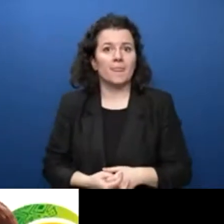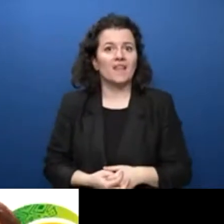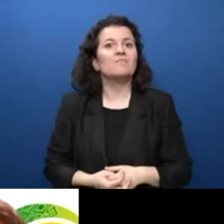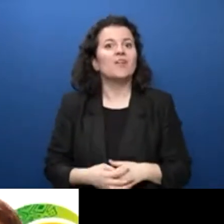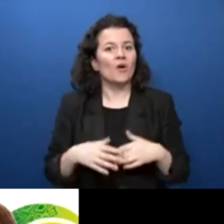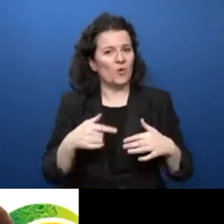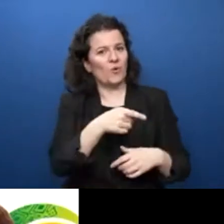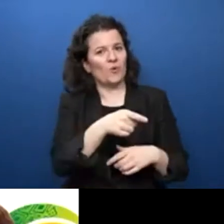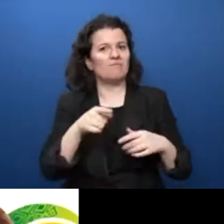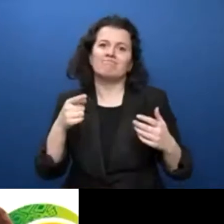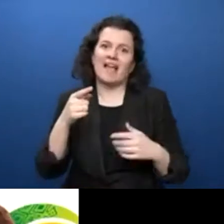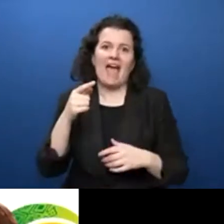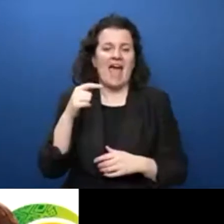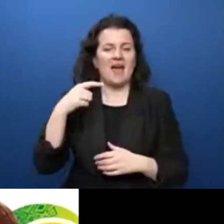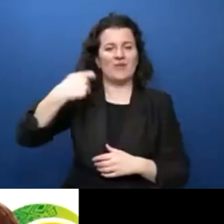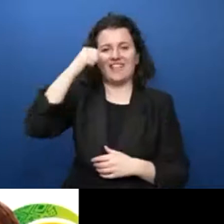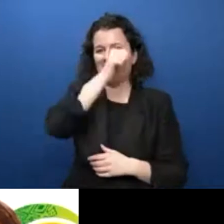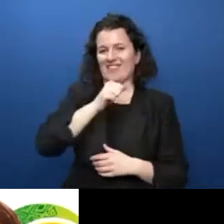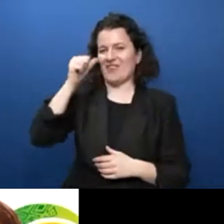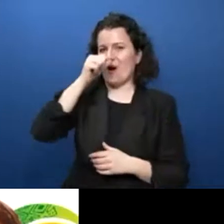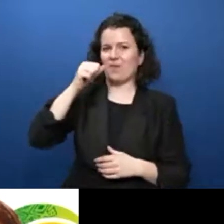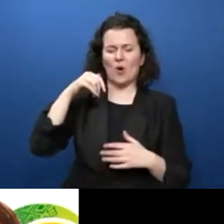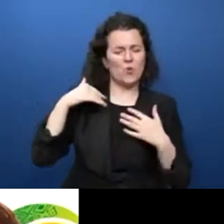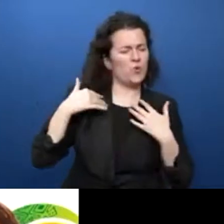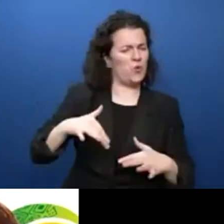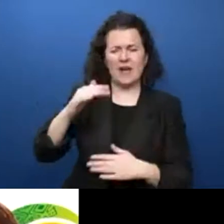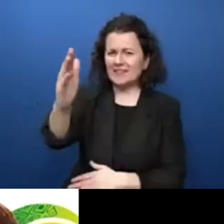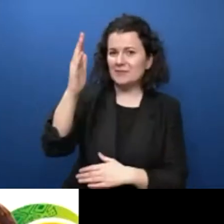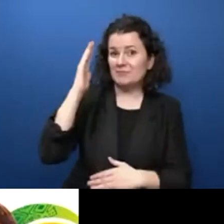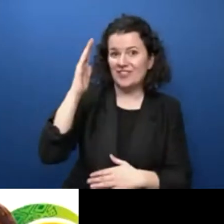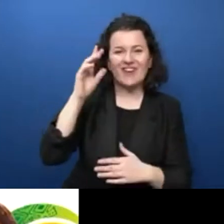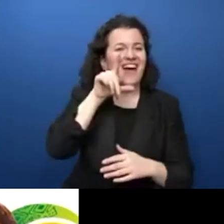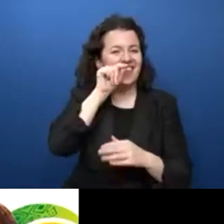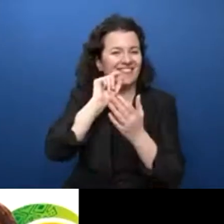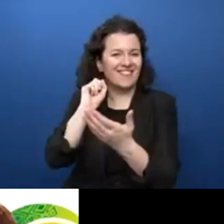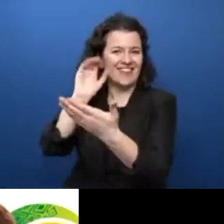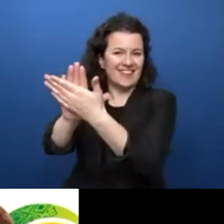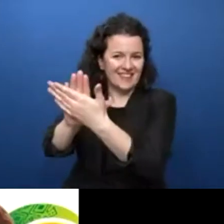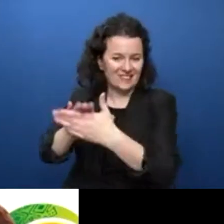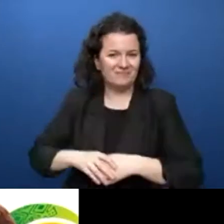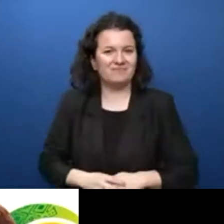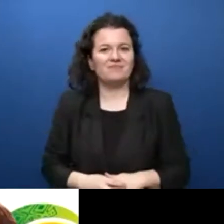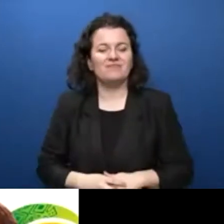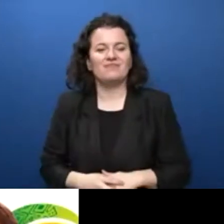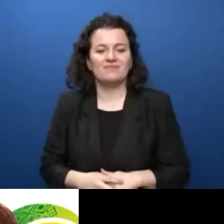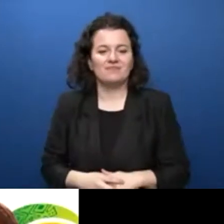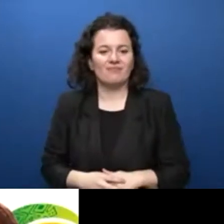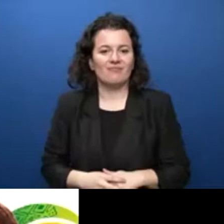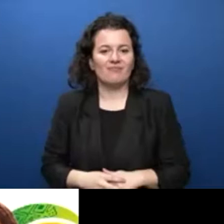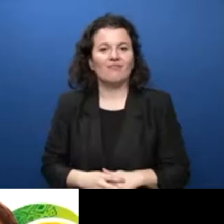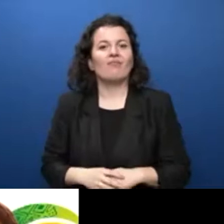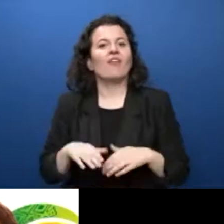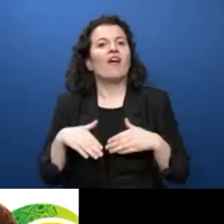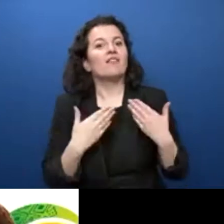saying very powerful speech. There were a lot of fans of that speech there. And she also was saying about Joanne's